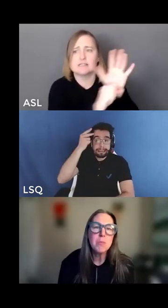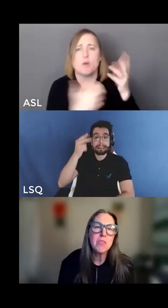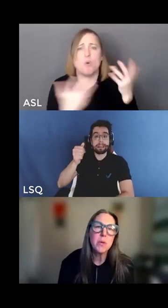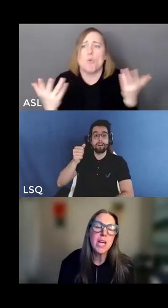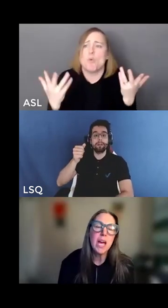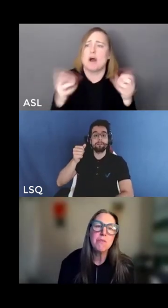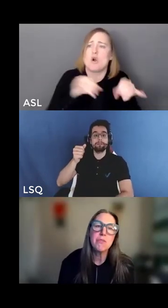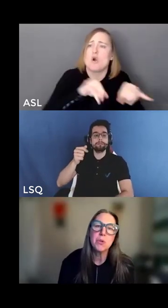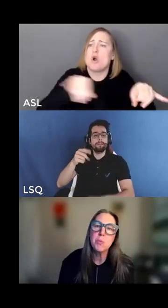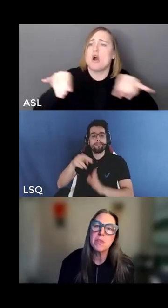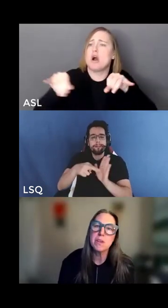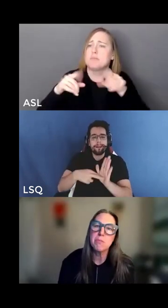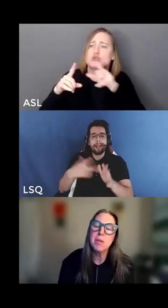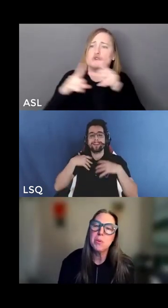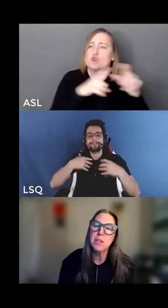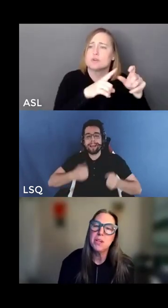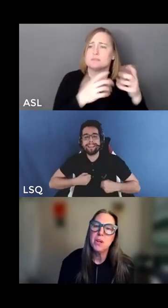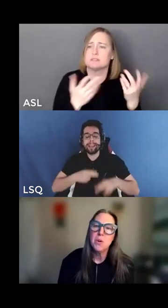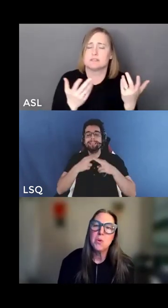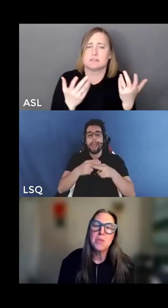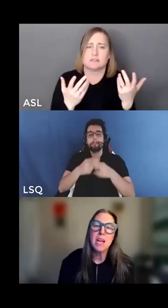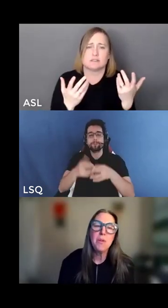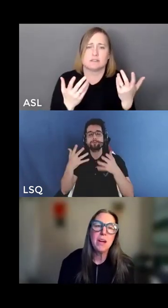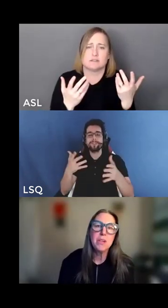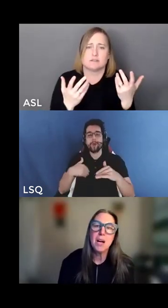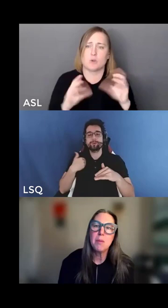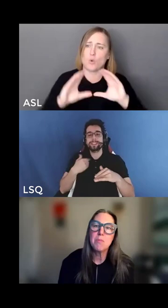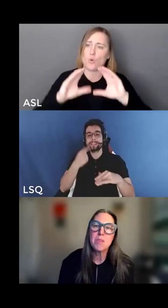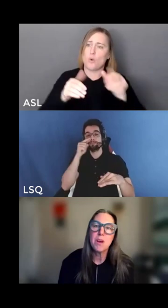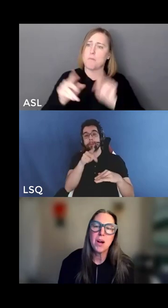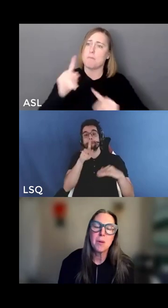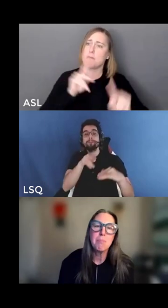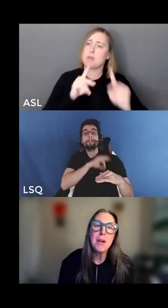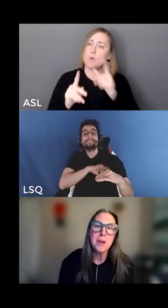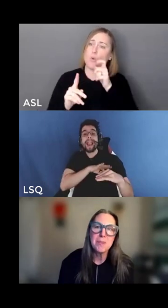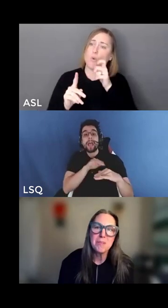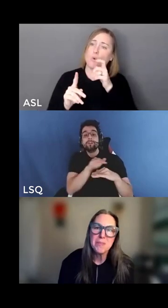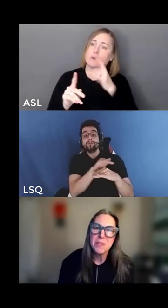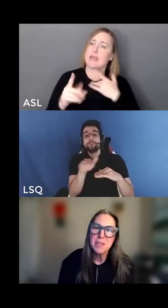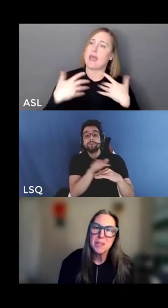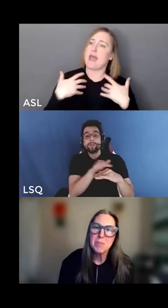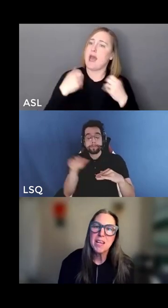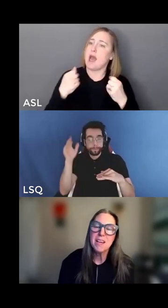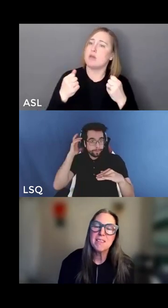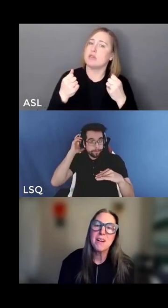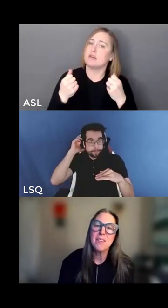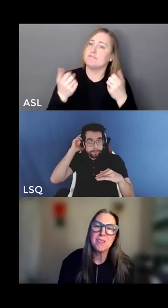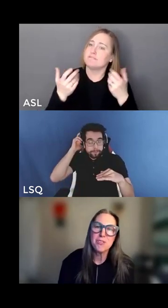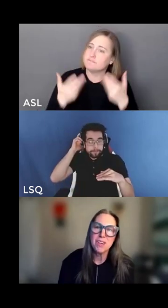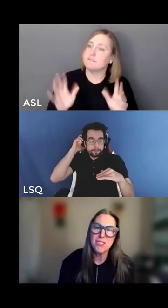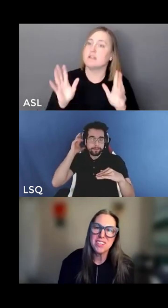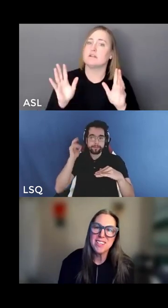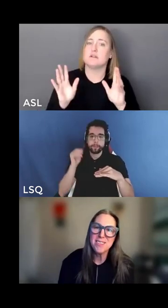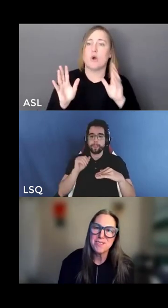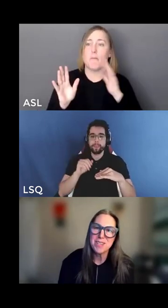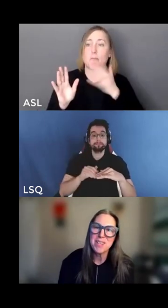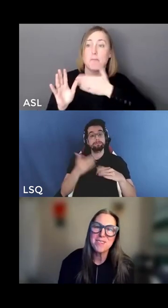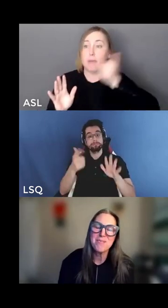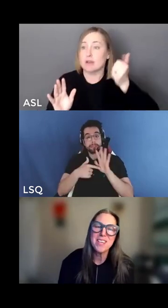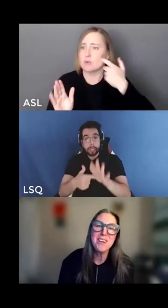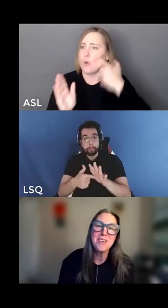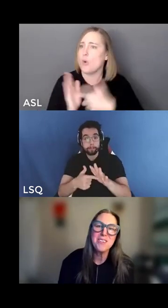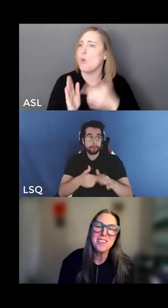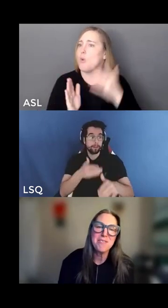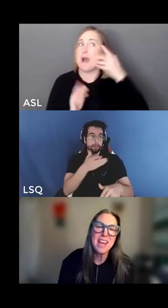common terms that we have for groups of people whose health outcomes are better because of how they are structured in history